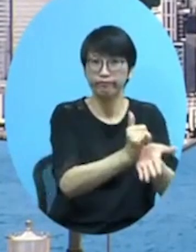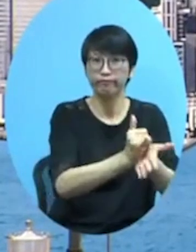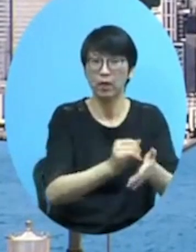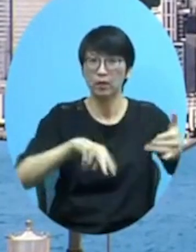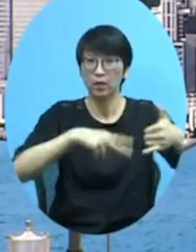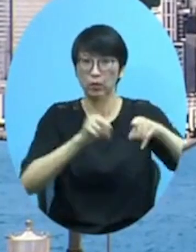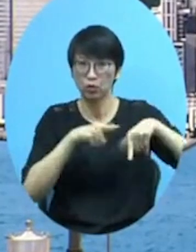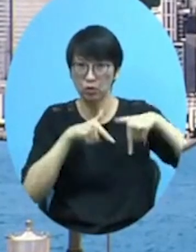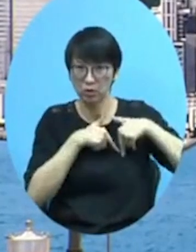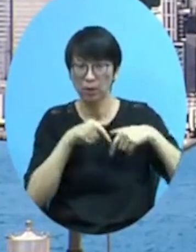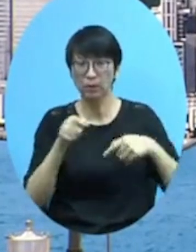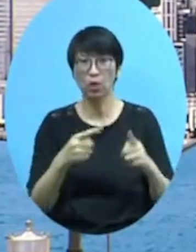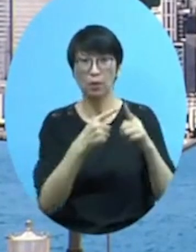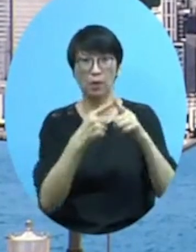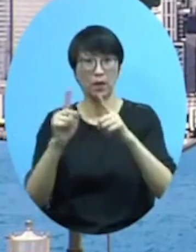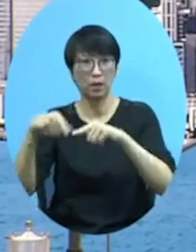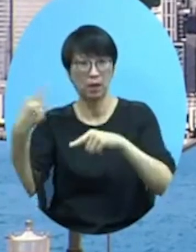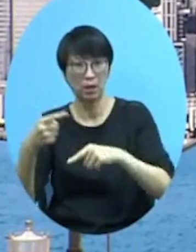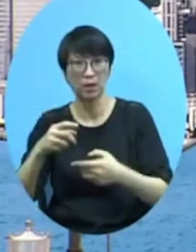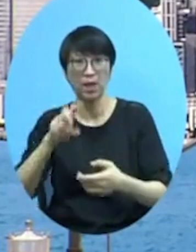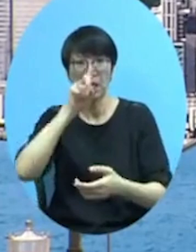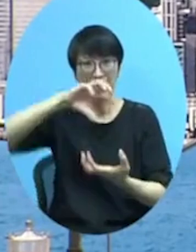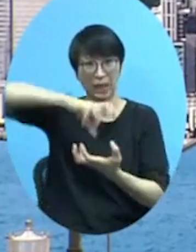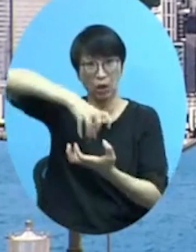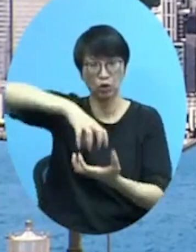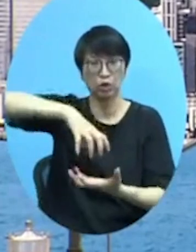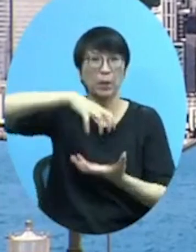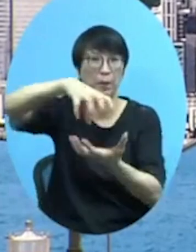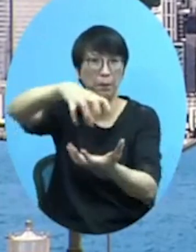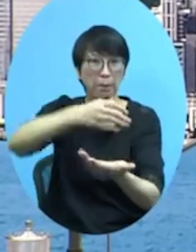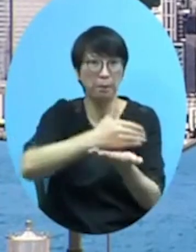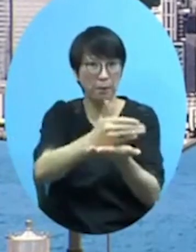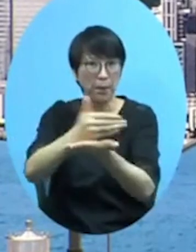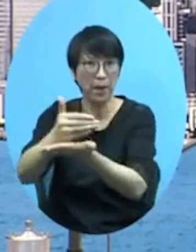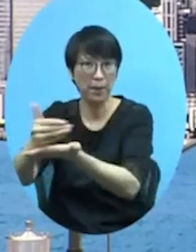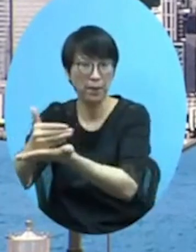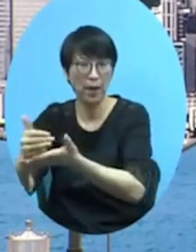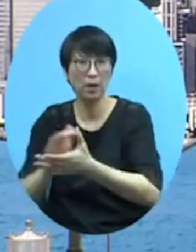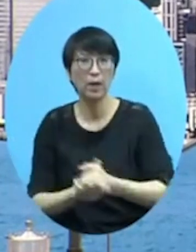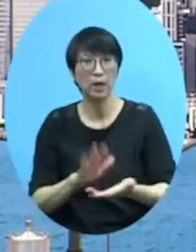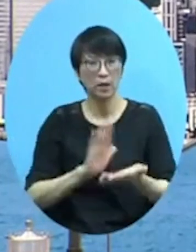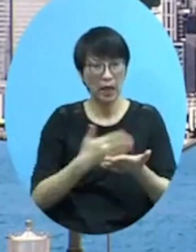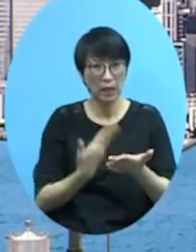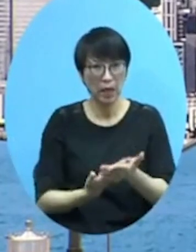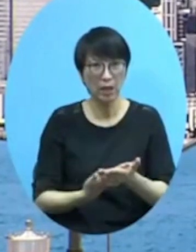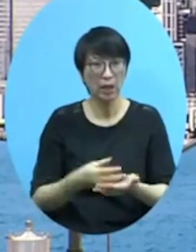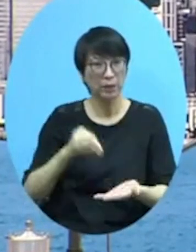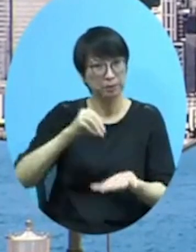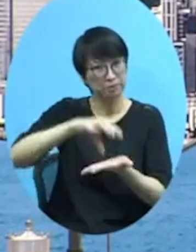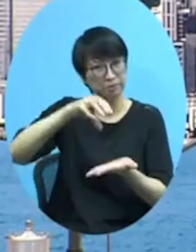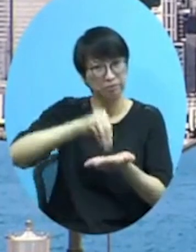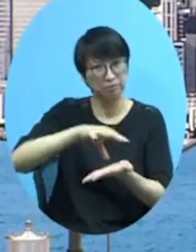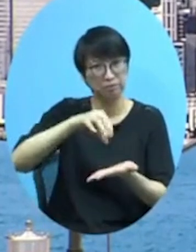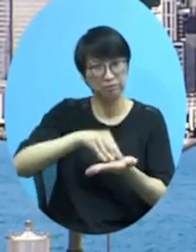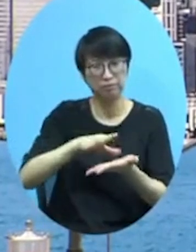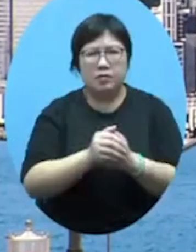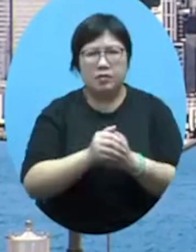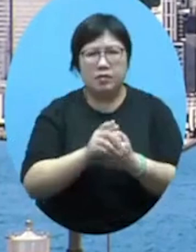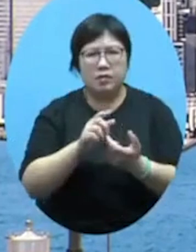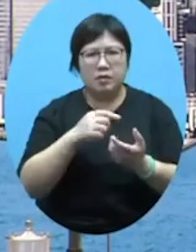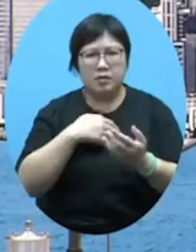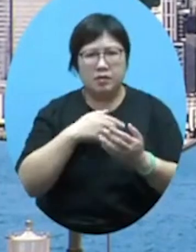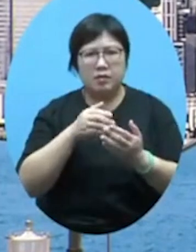we are not sure whether we can still contain the spread of these cases because although we can